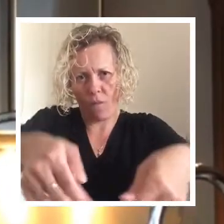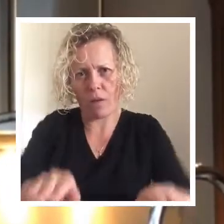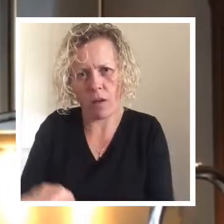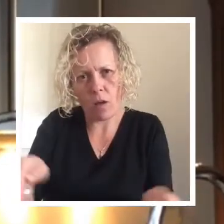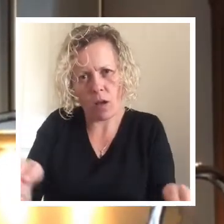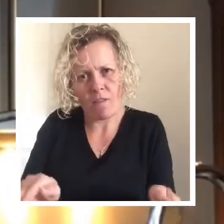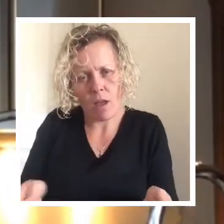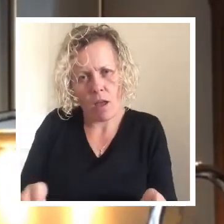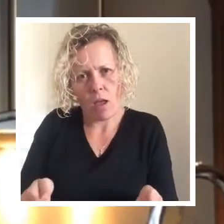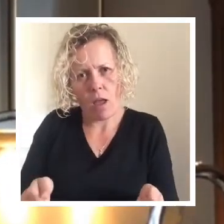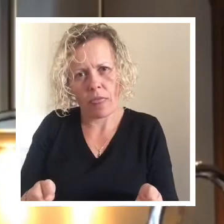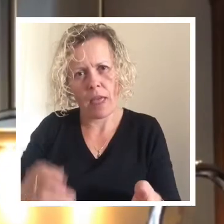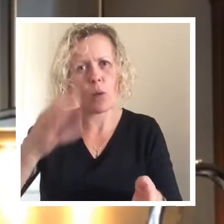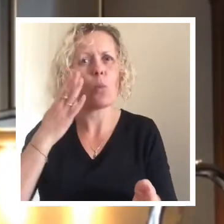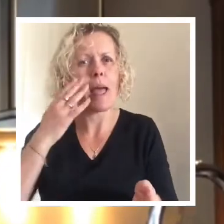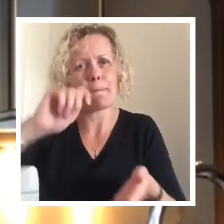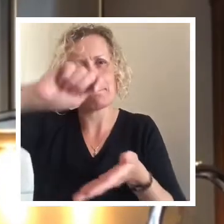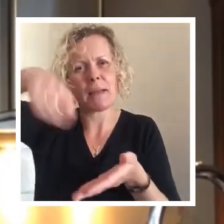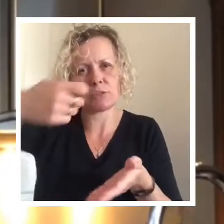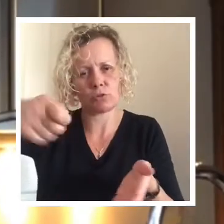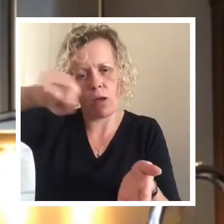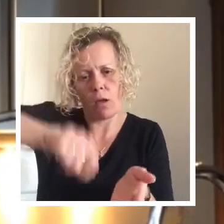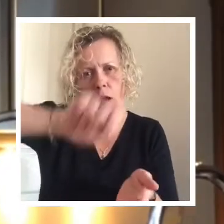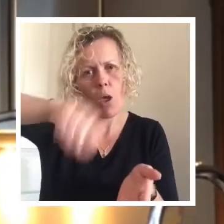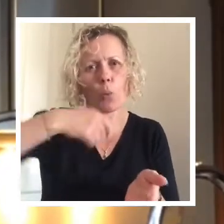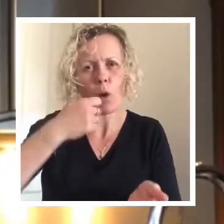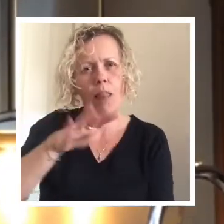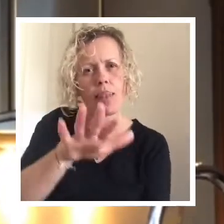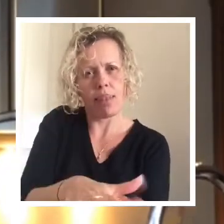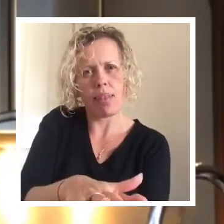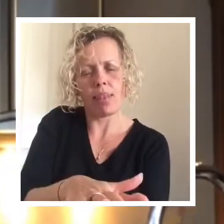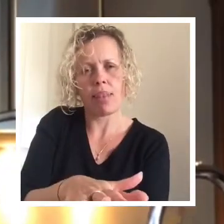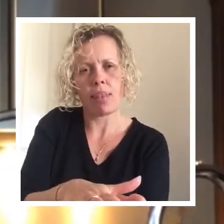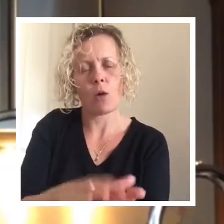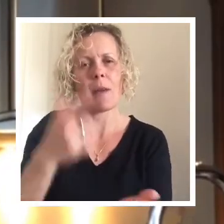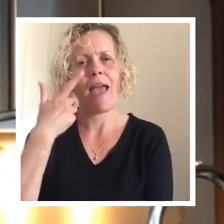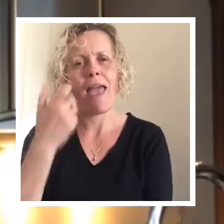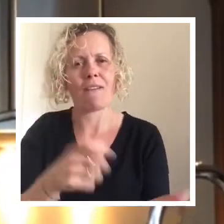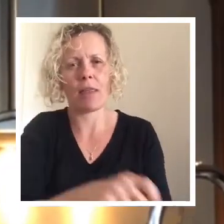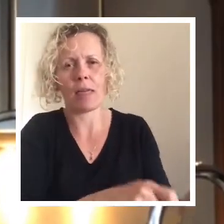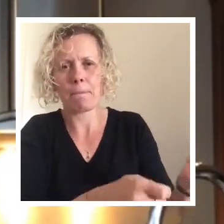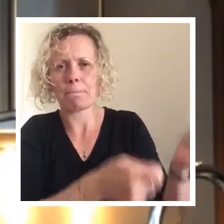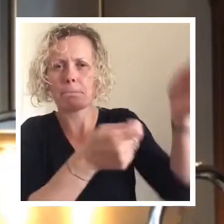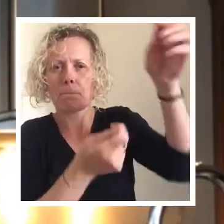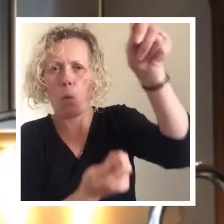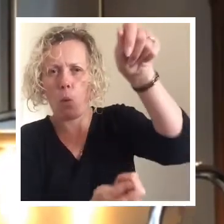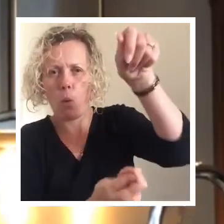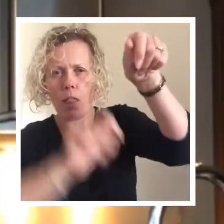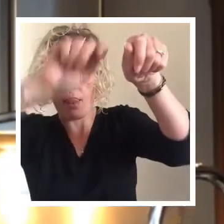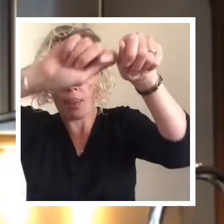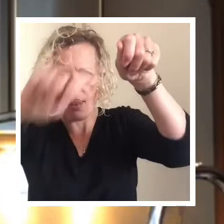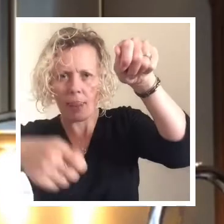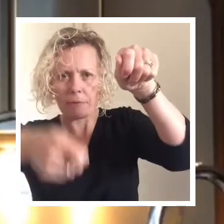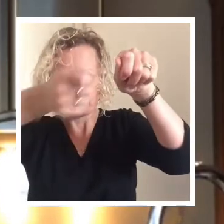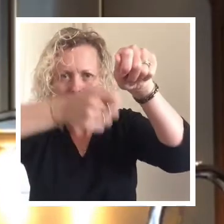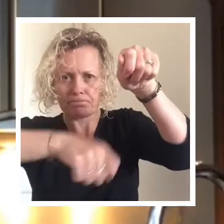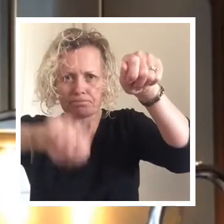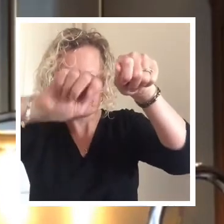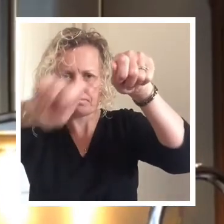over the end but once you get your mixture inside we'll hold it down and then just carefully, in it goes.